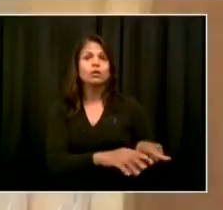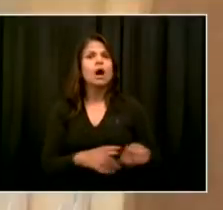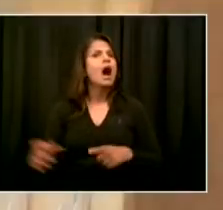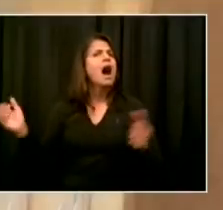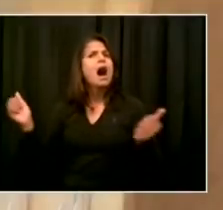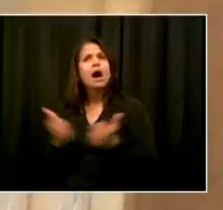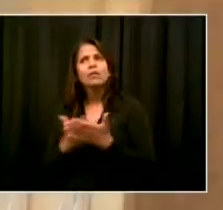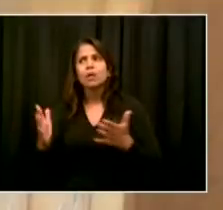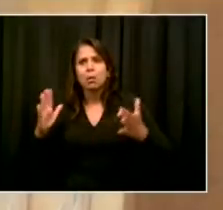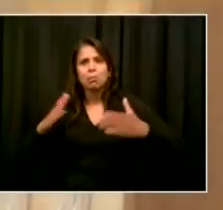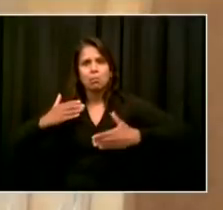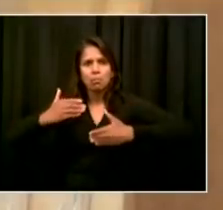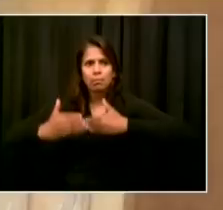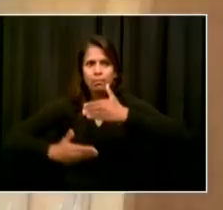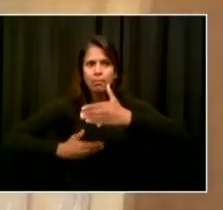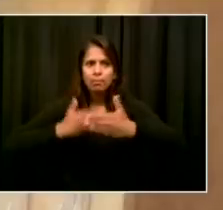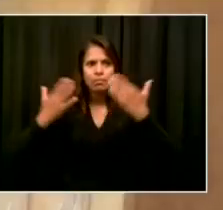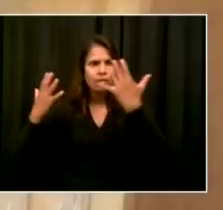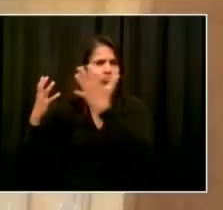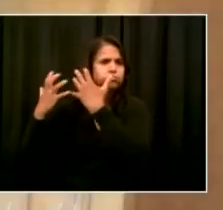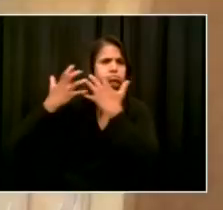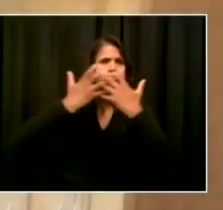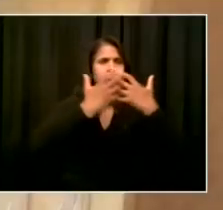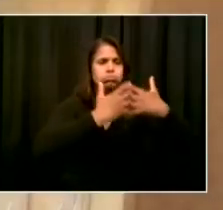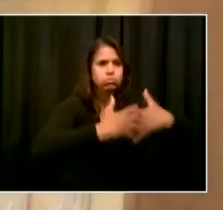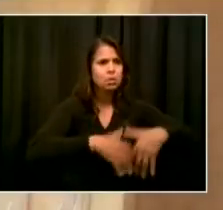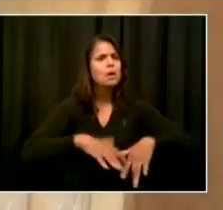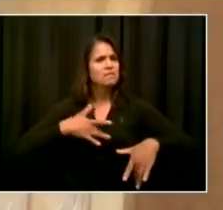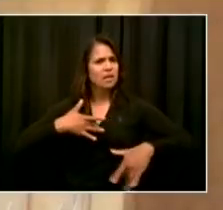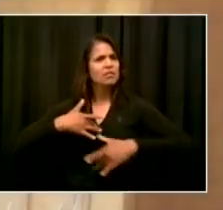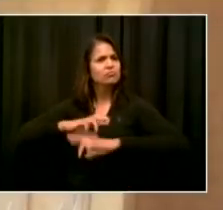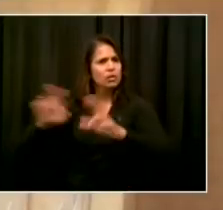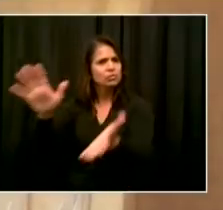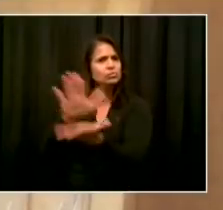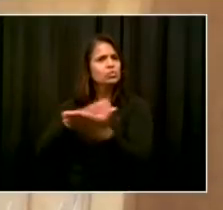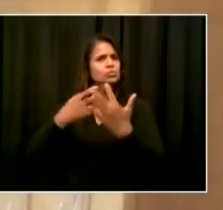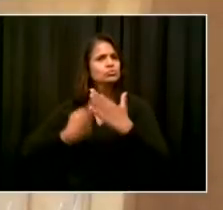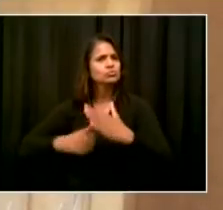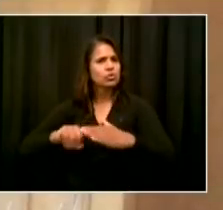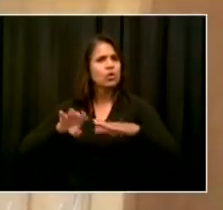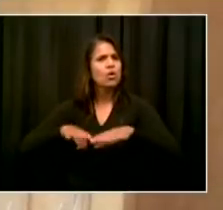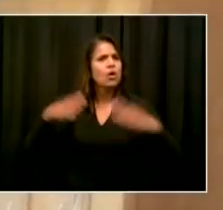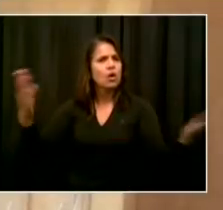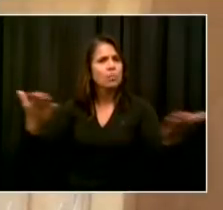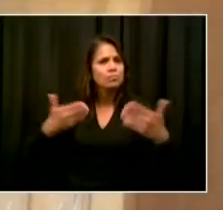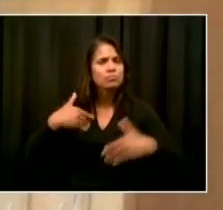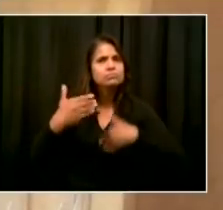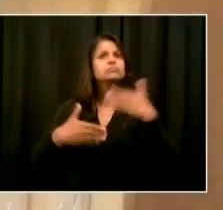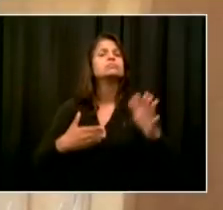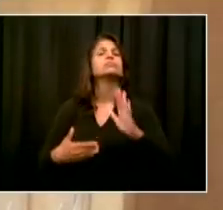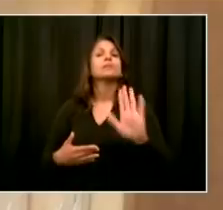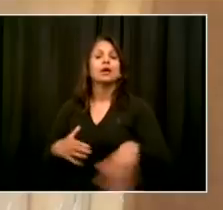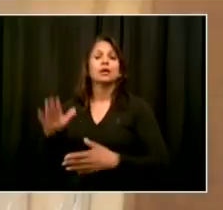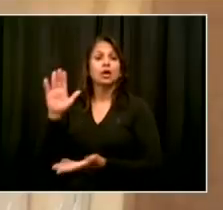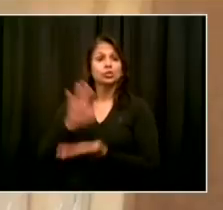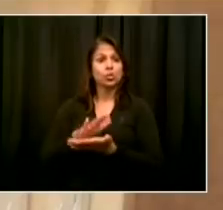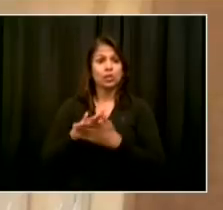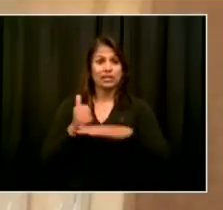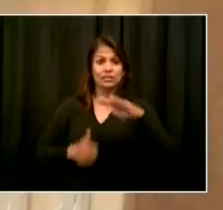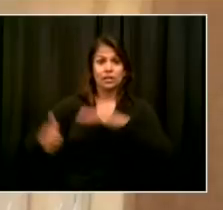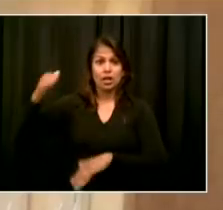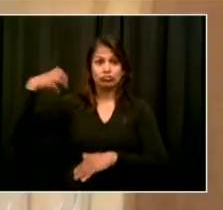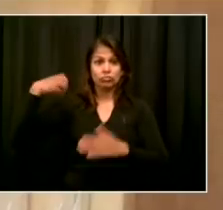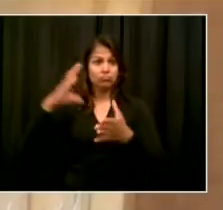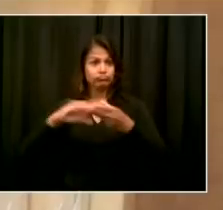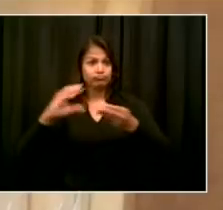Yeah, I think you're right on point, sir. I would only add that in all of our discussions with the state officials, various agencies of the state, New